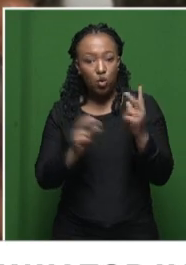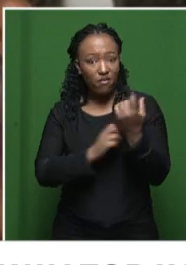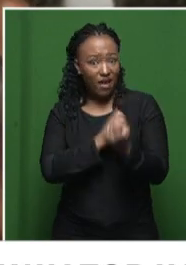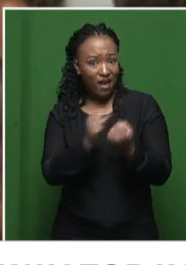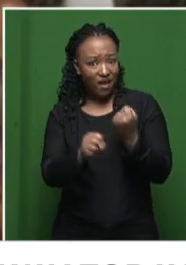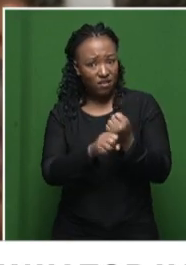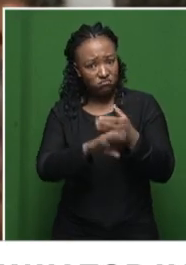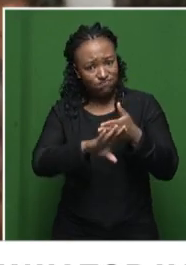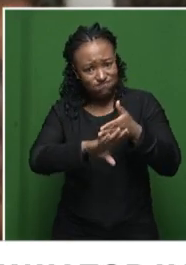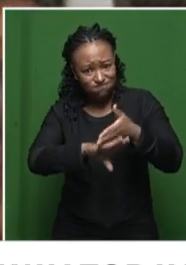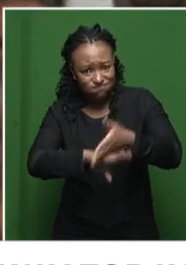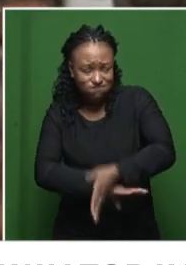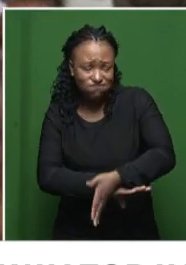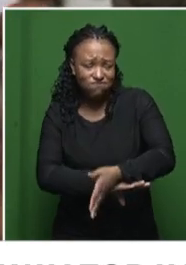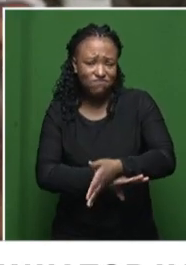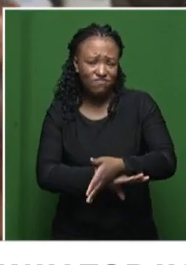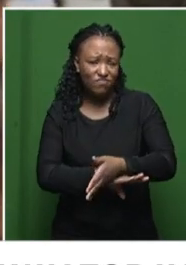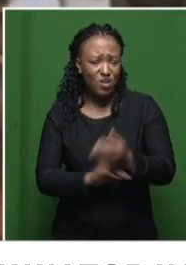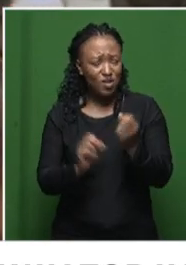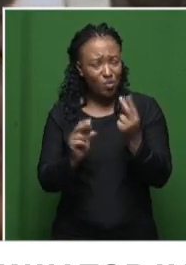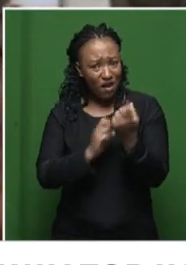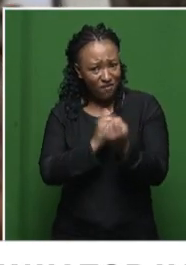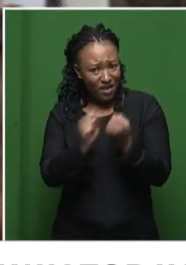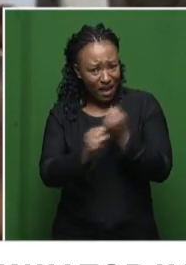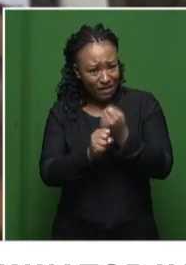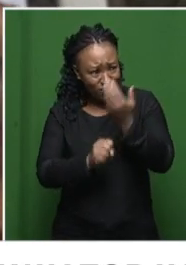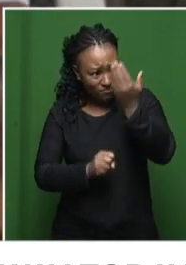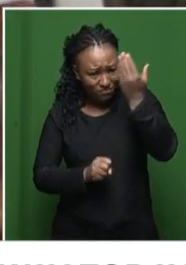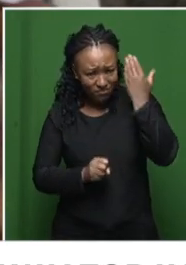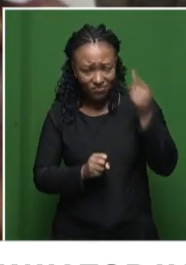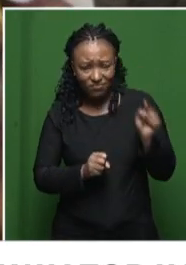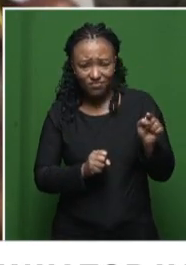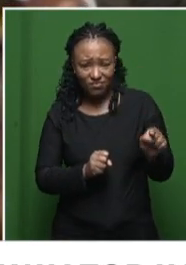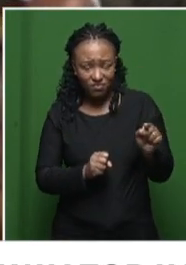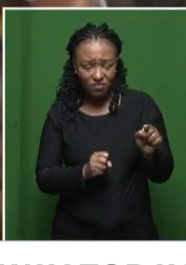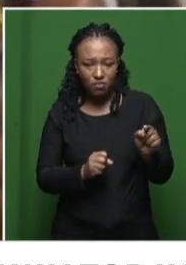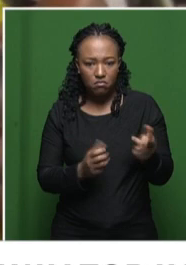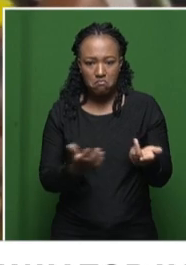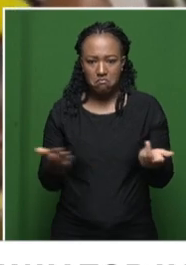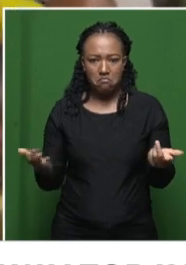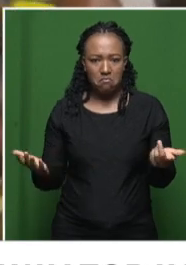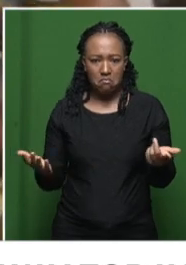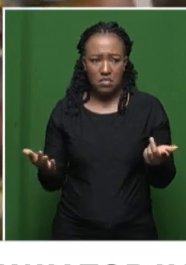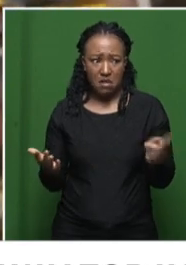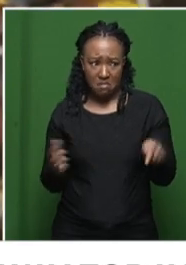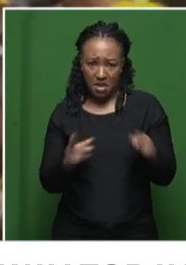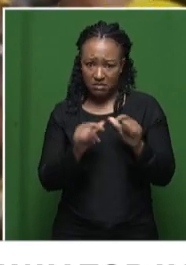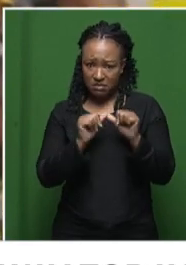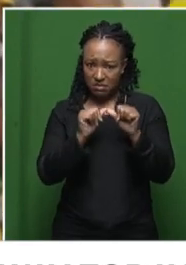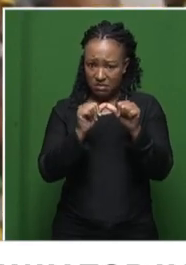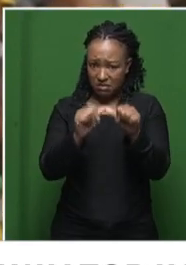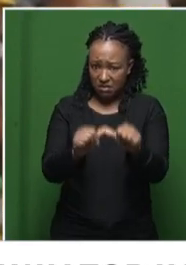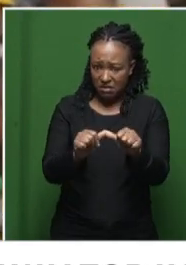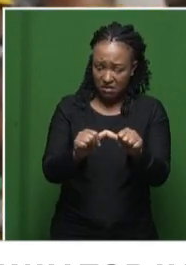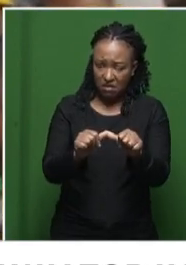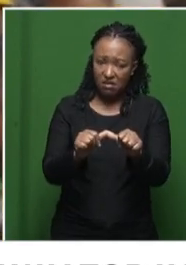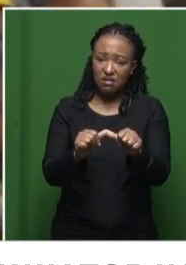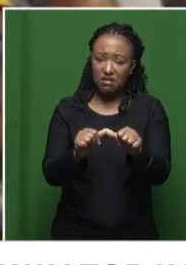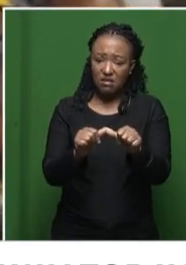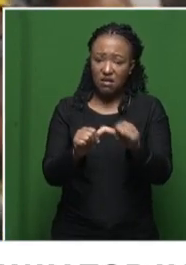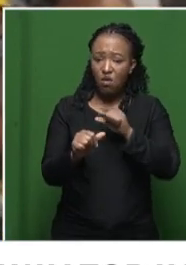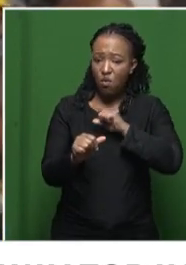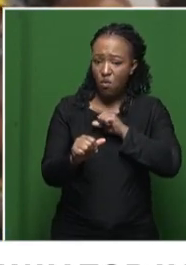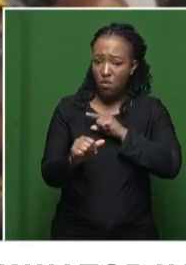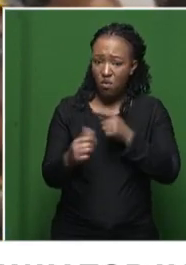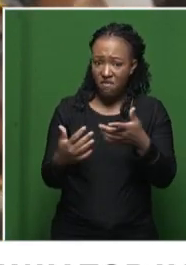For the past 12 years, do you own assessment on how things have been